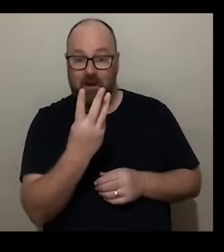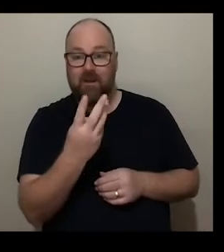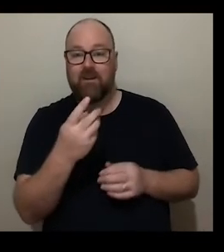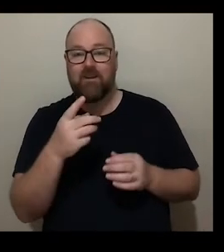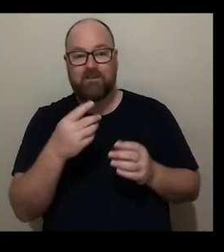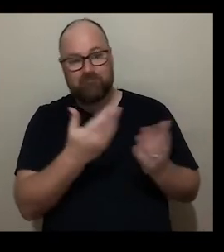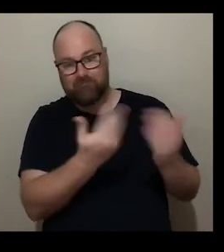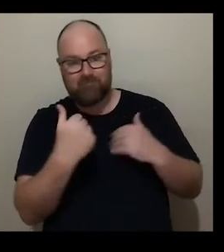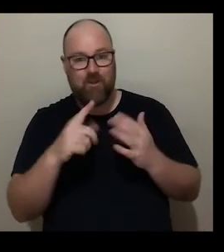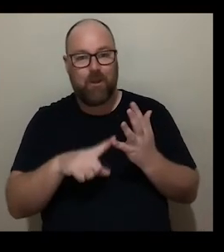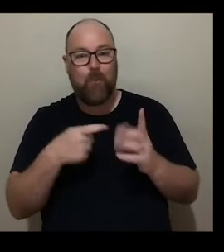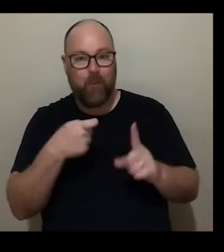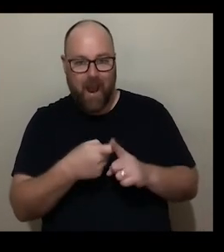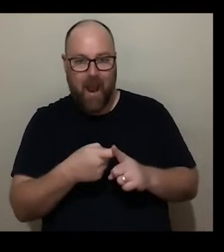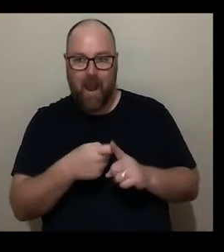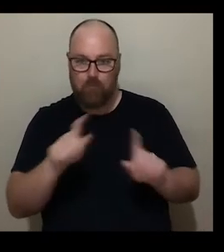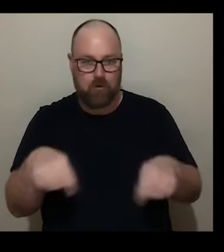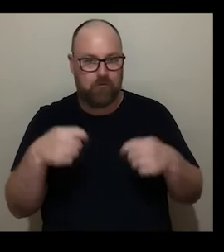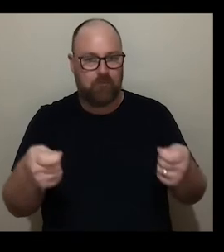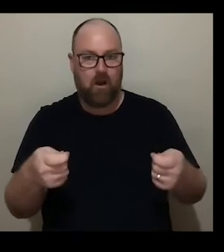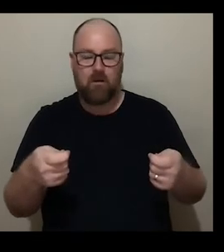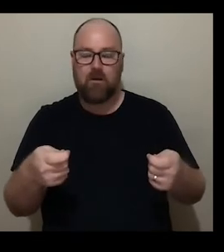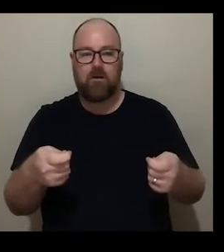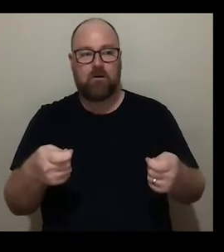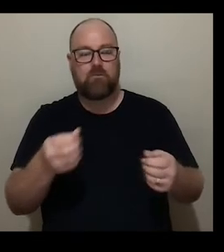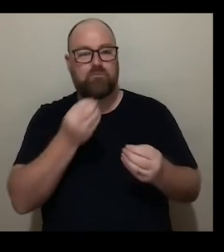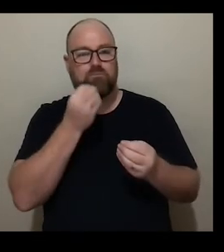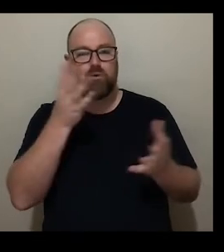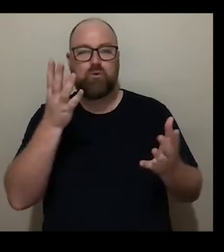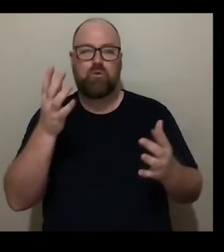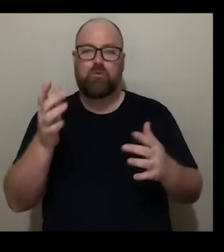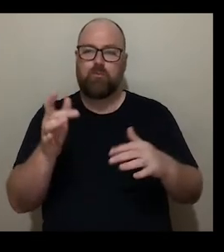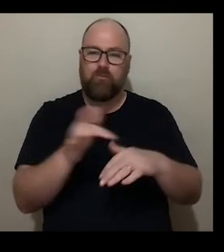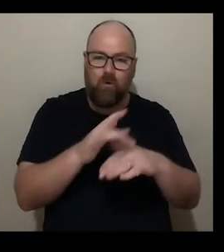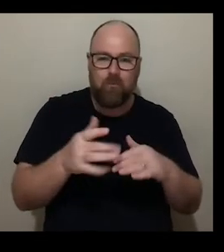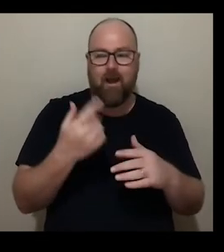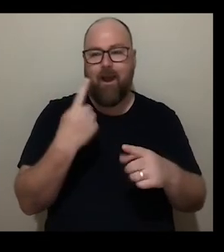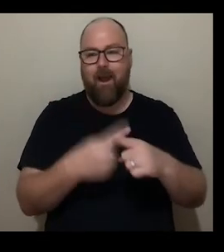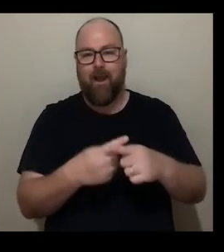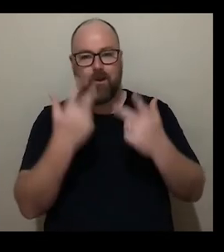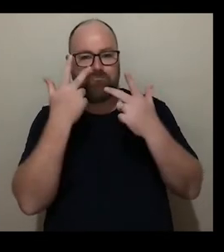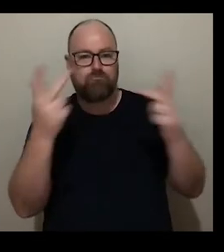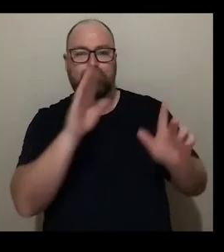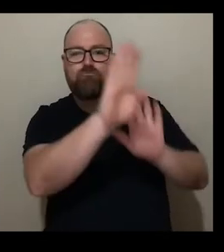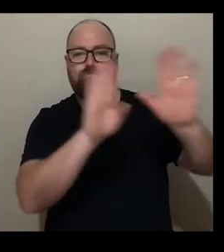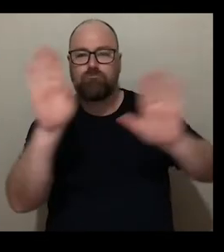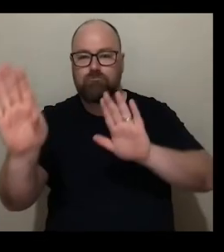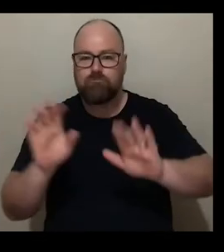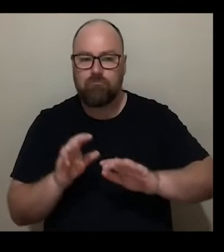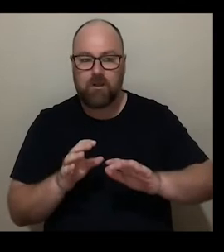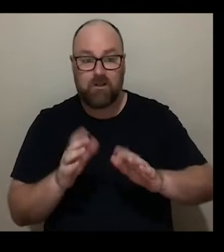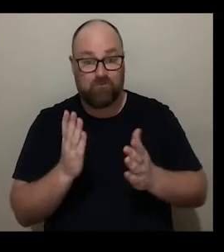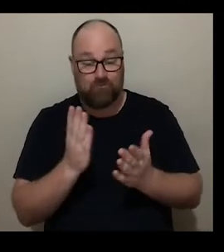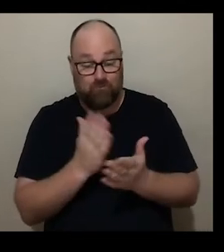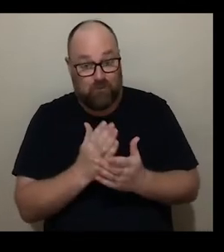really putting on a very huge program which was both performative and also an exhibition organization and it was